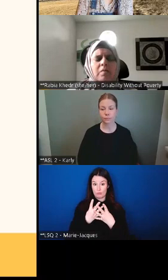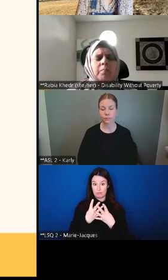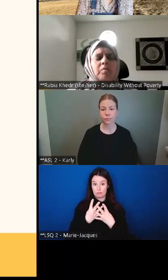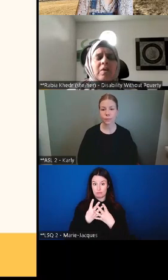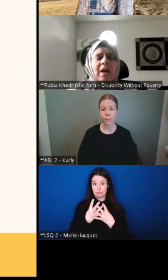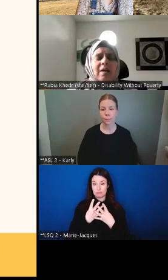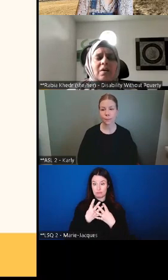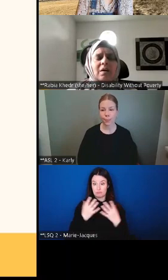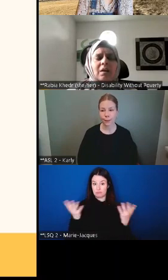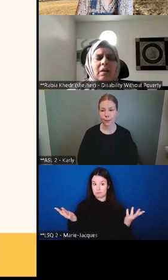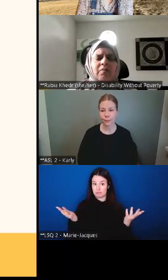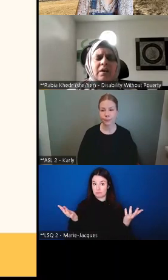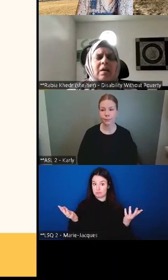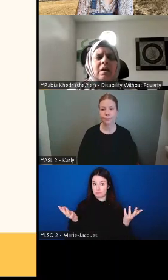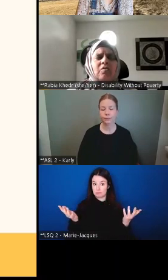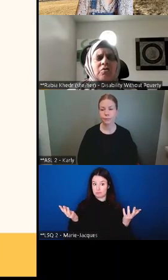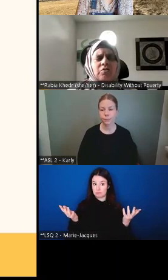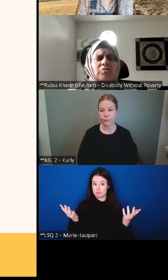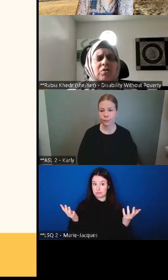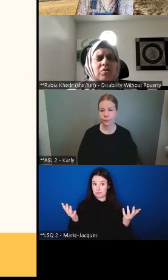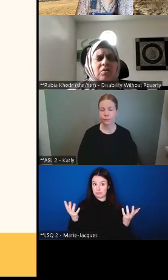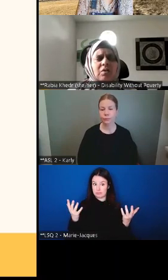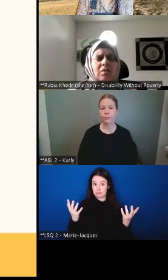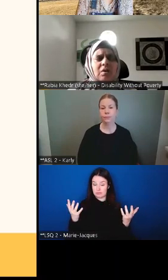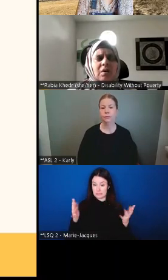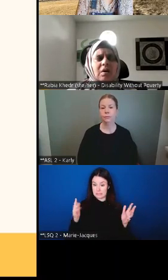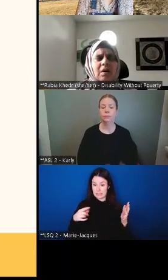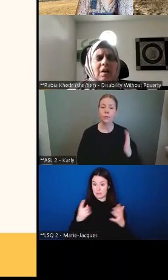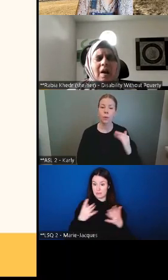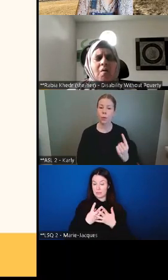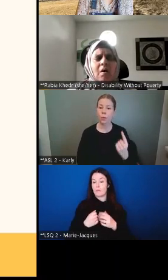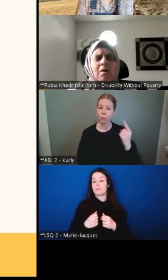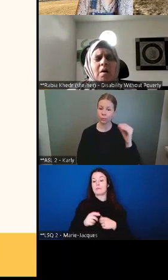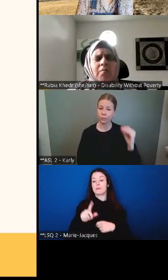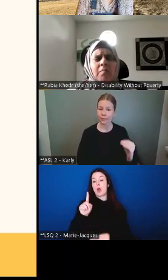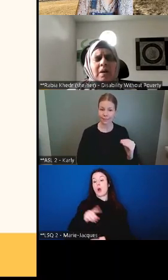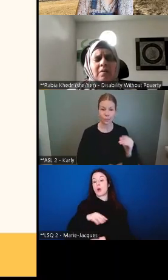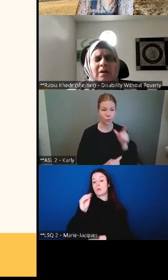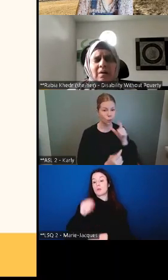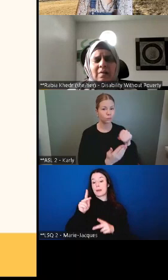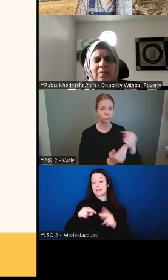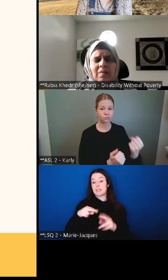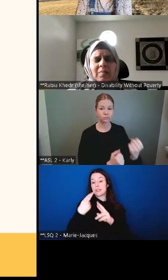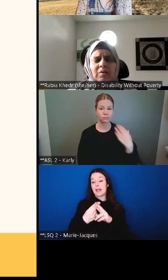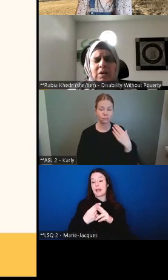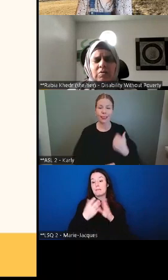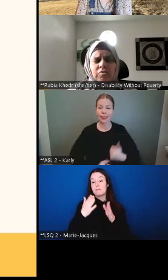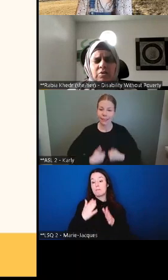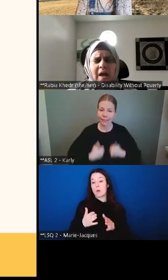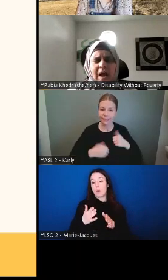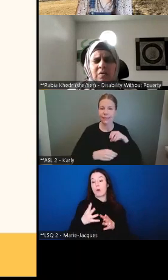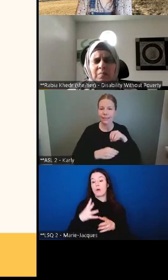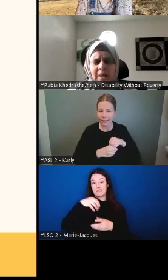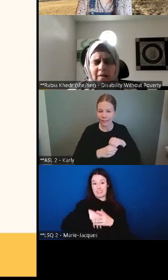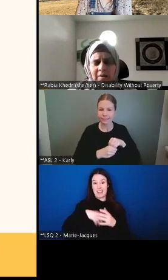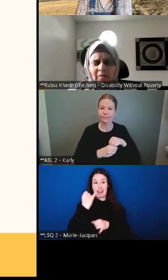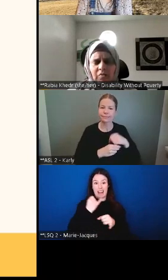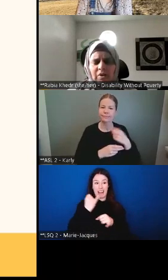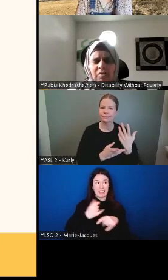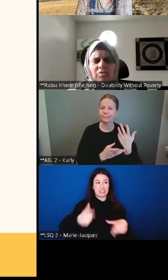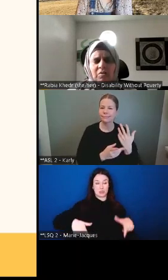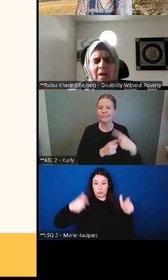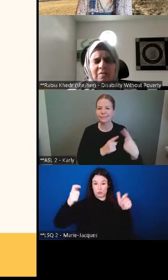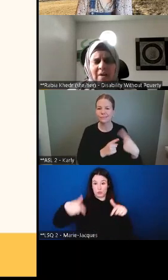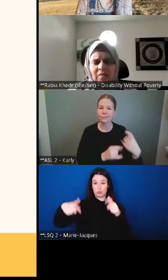1% live in institutions. Now, government in its Disability Inclusion Action Plan